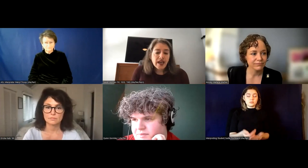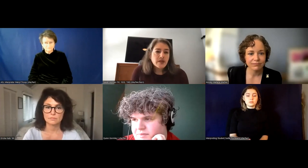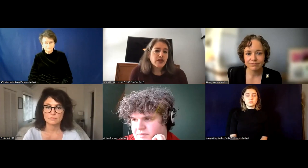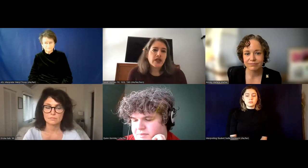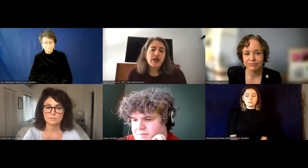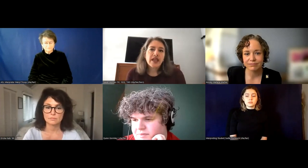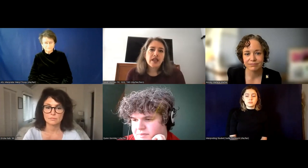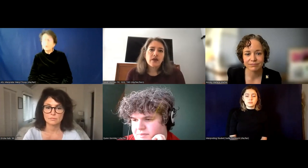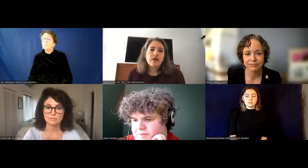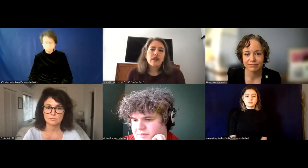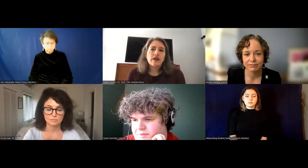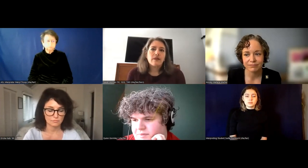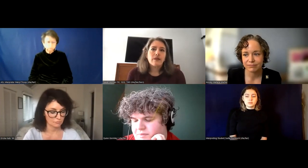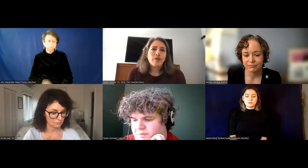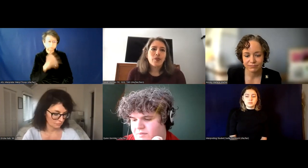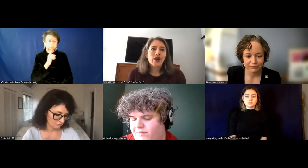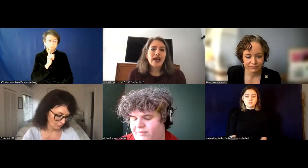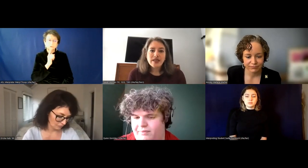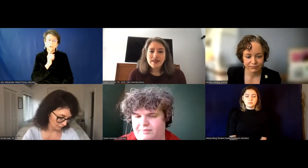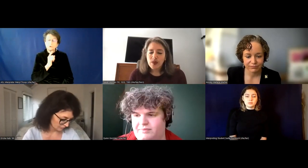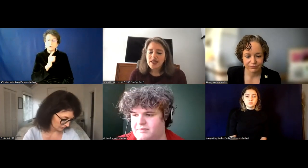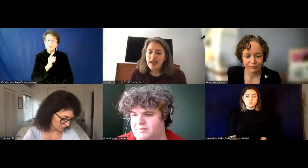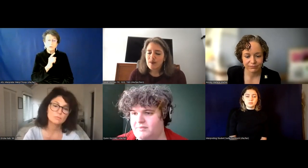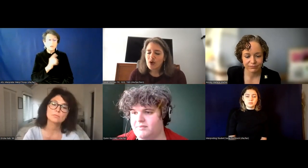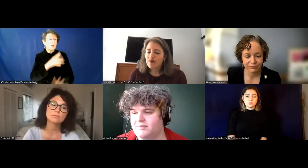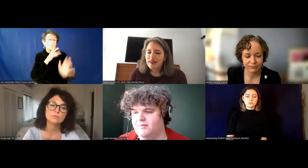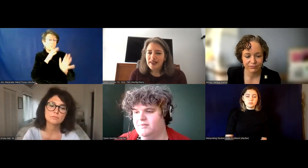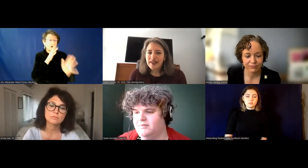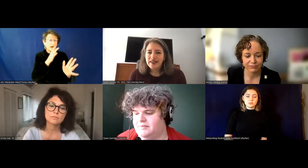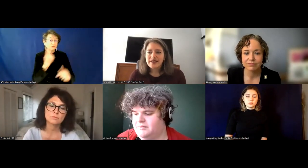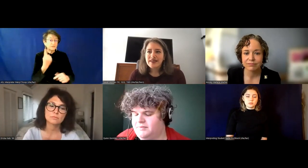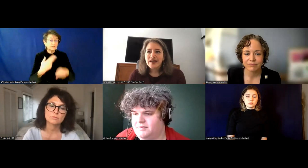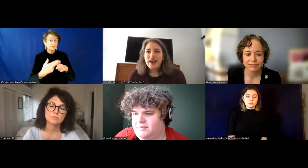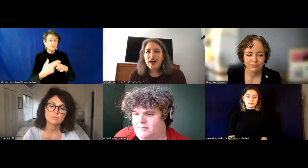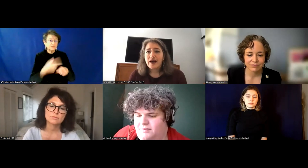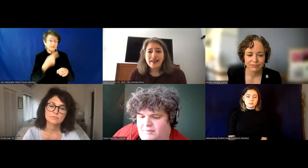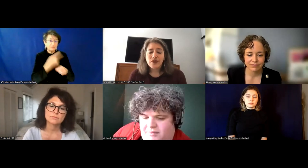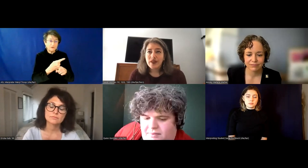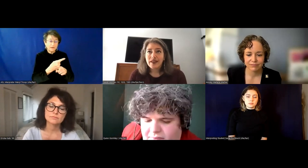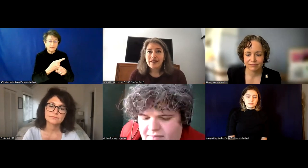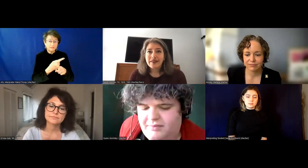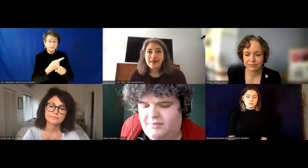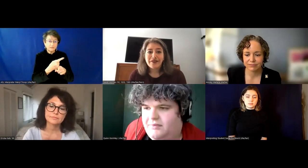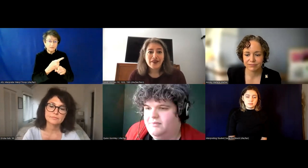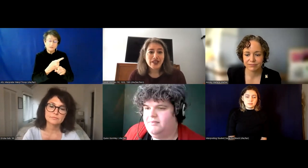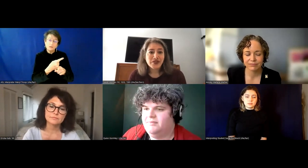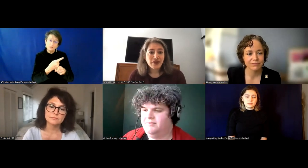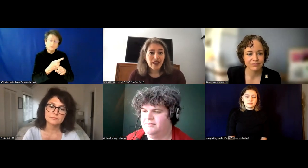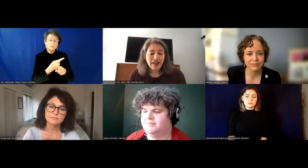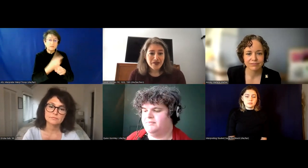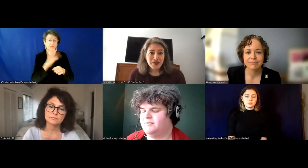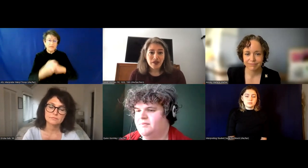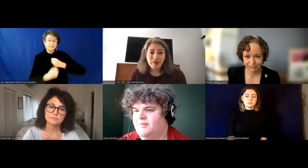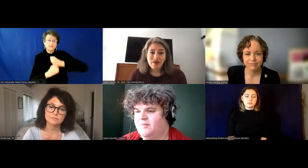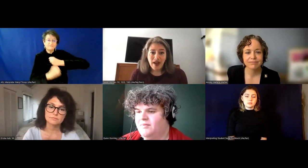Yeah, absolutely. You know, I think, you know, the pronouncing someone's name correctly is, uh, is, is a foundational